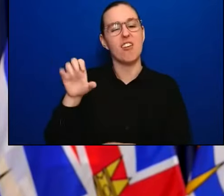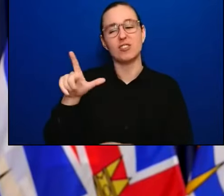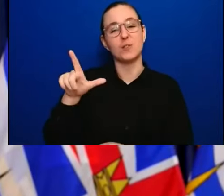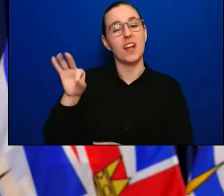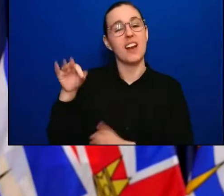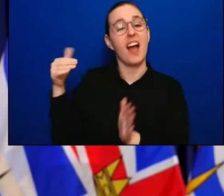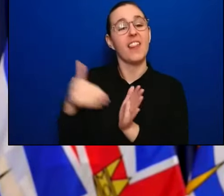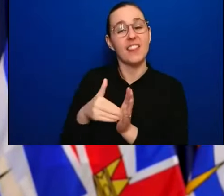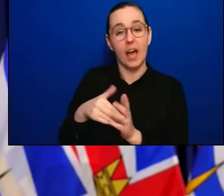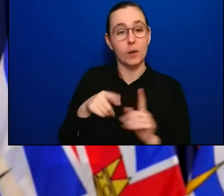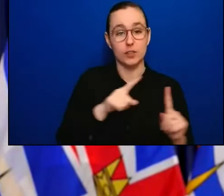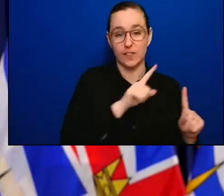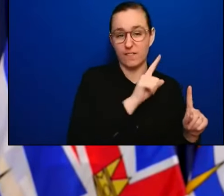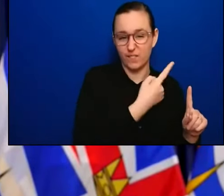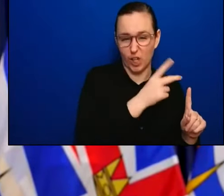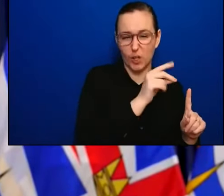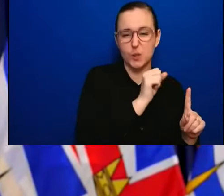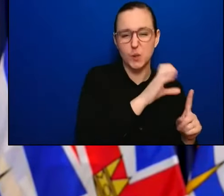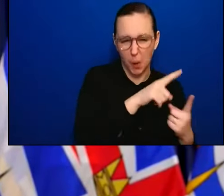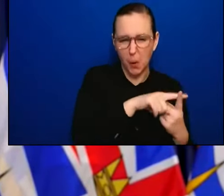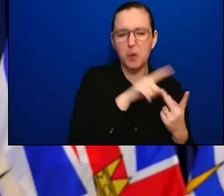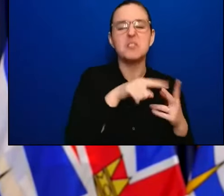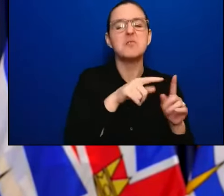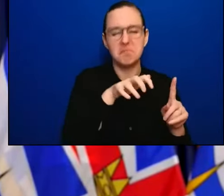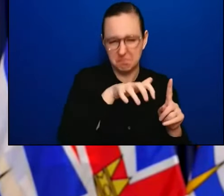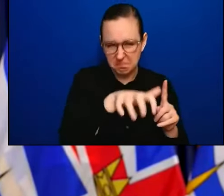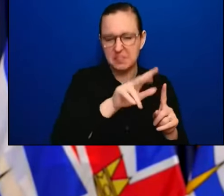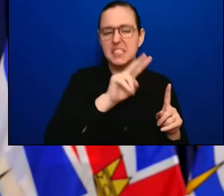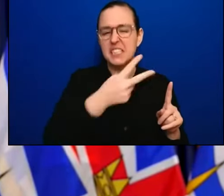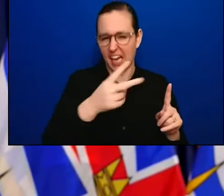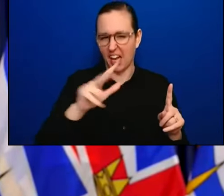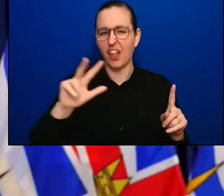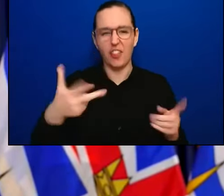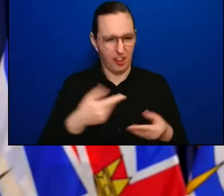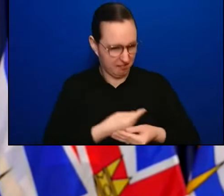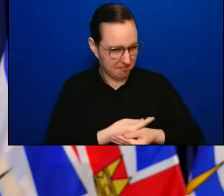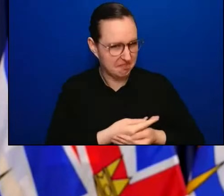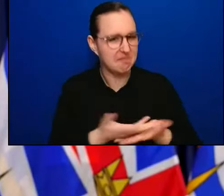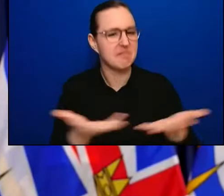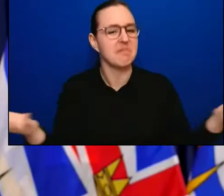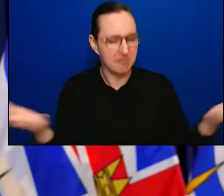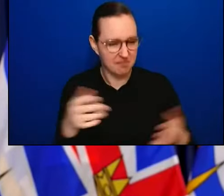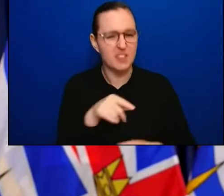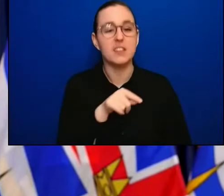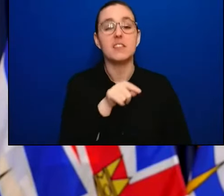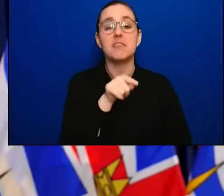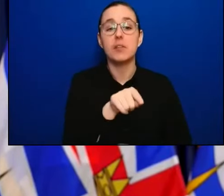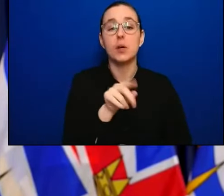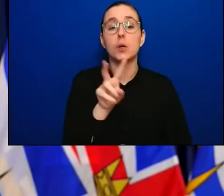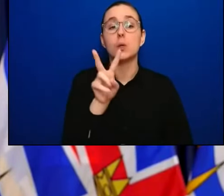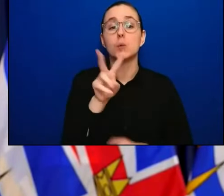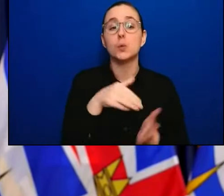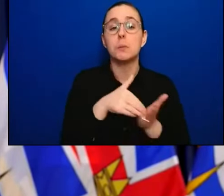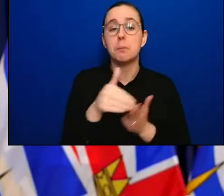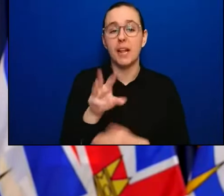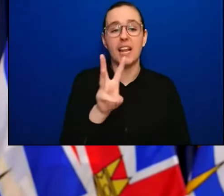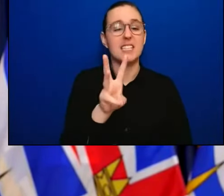,358,529 second doses. 2,677